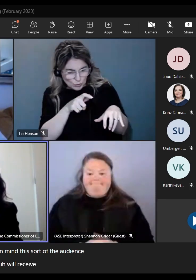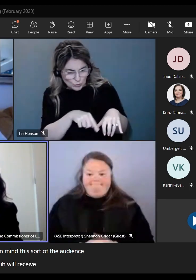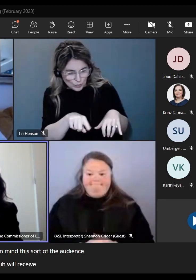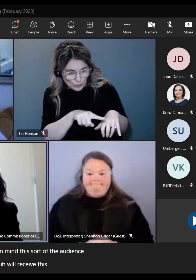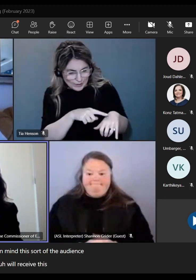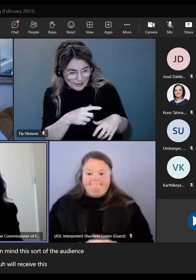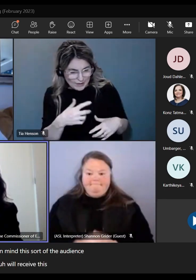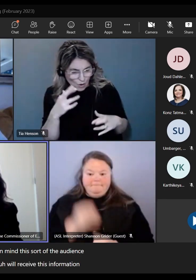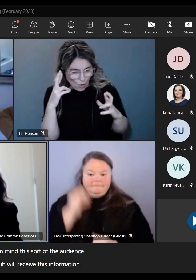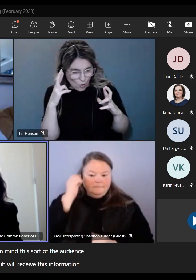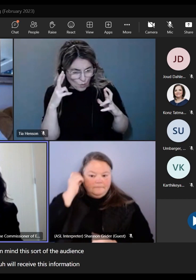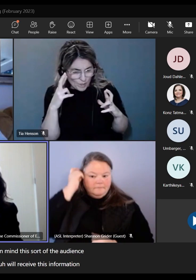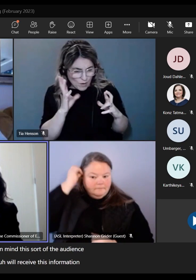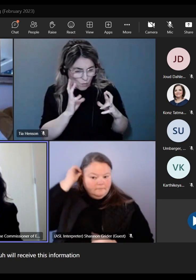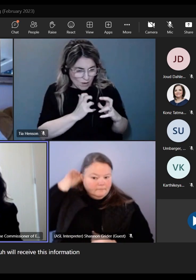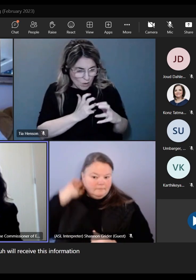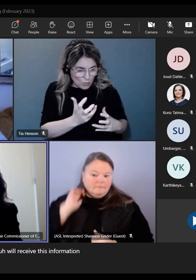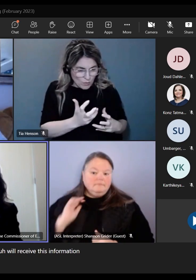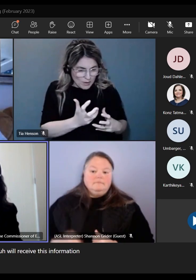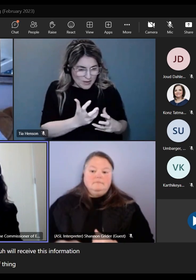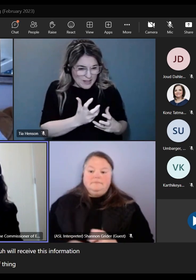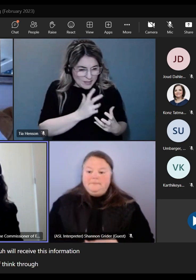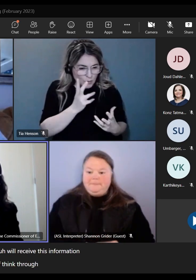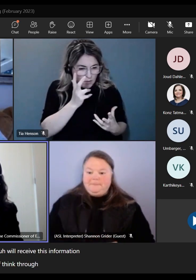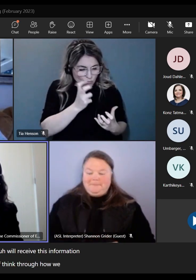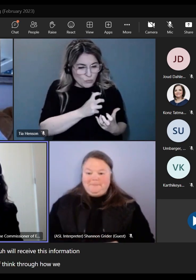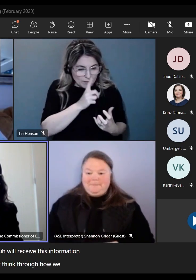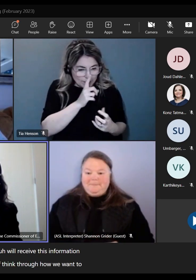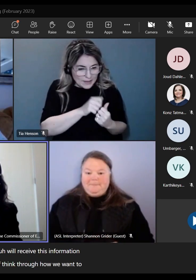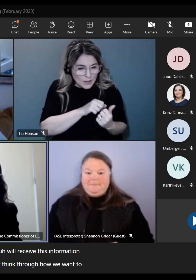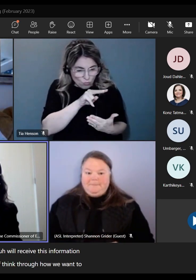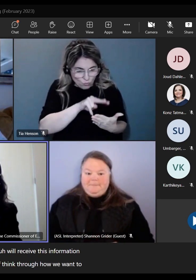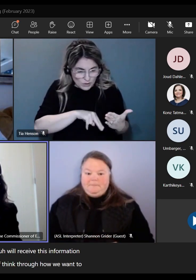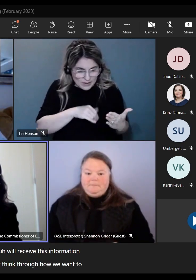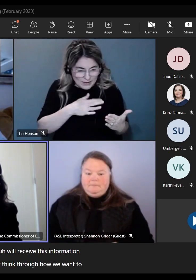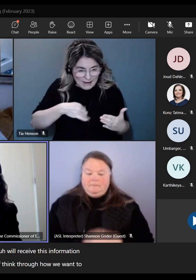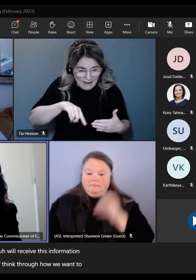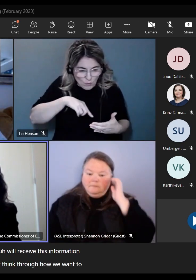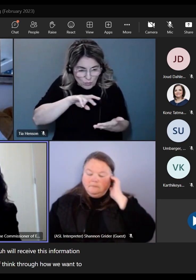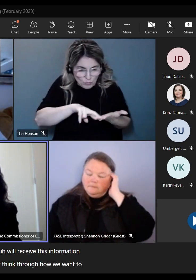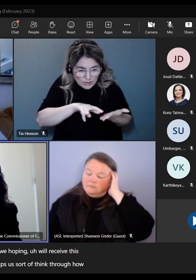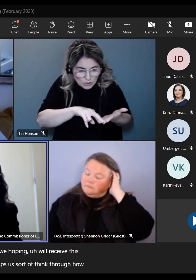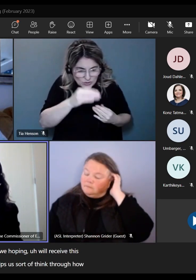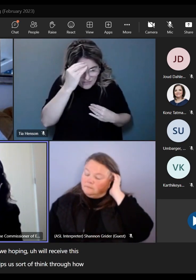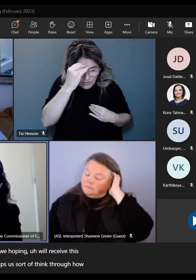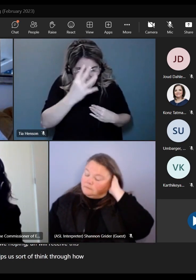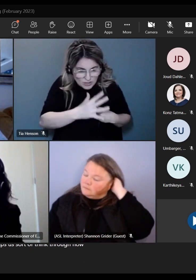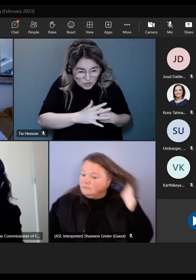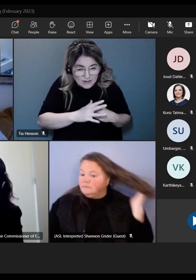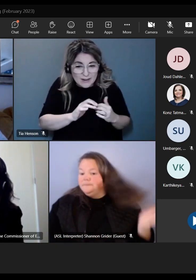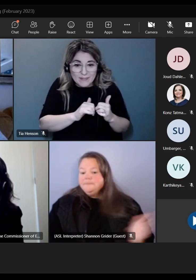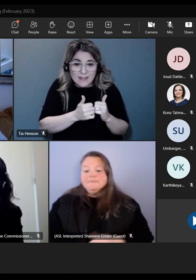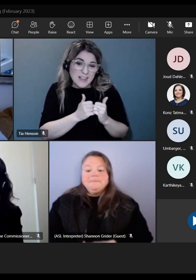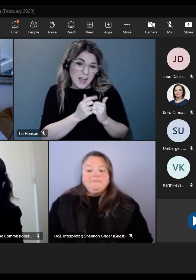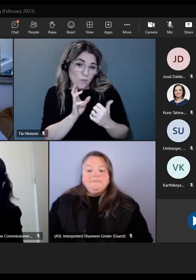uh this information and and that helps us sort of think through how we want to um design the project